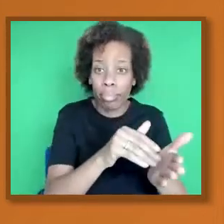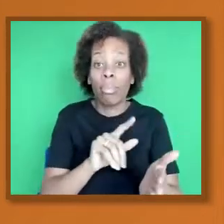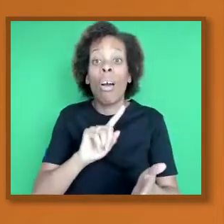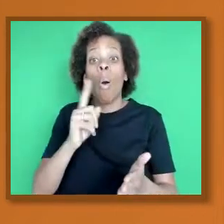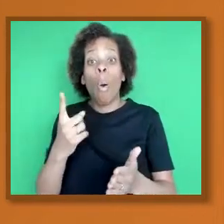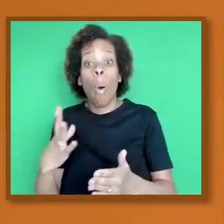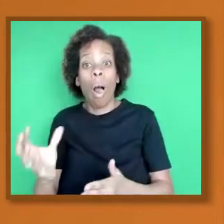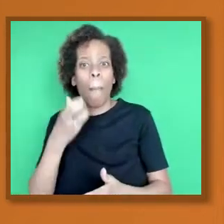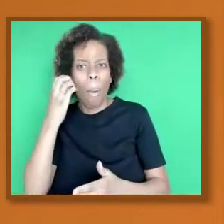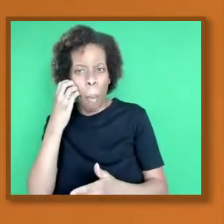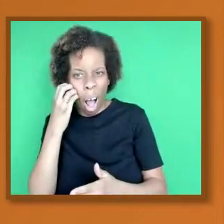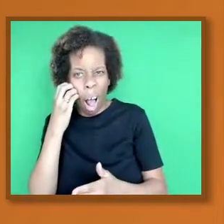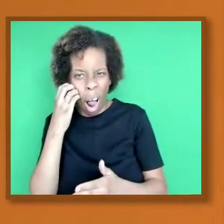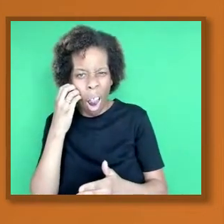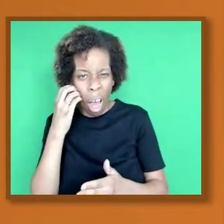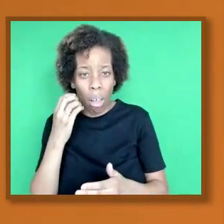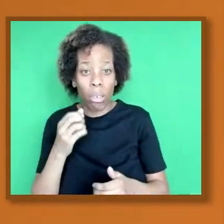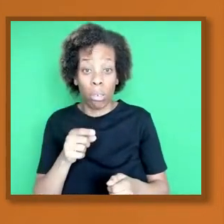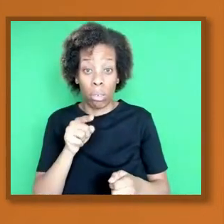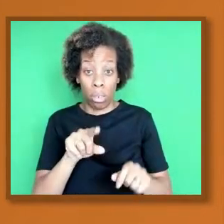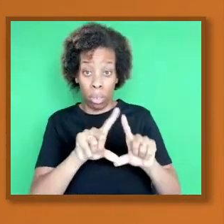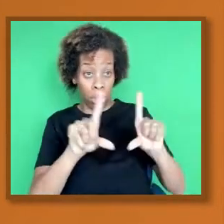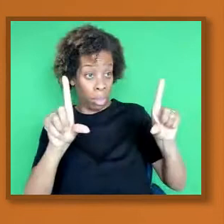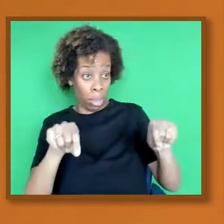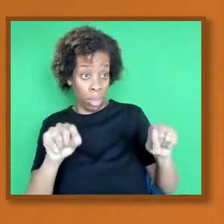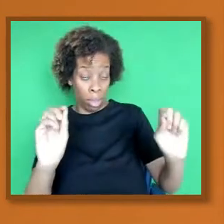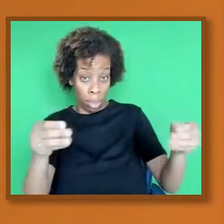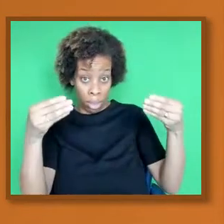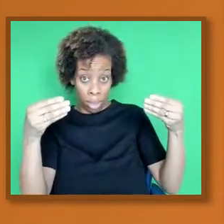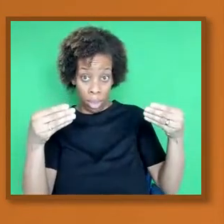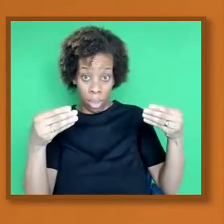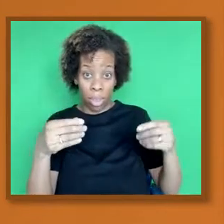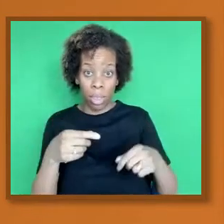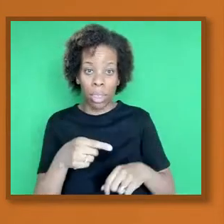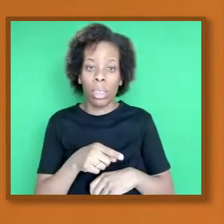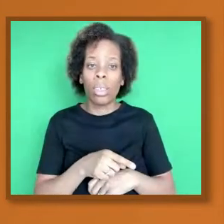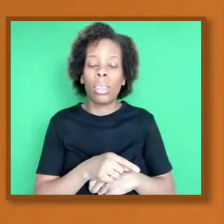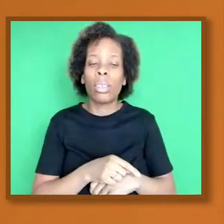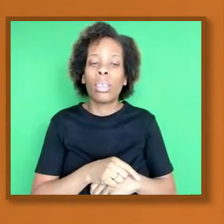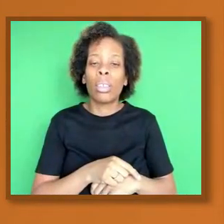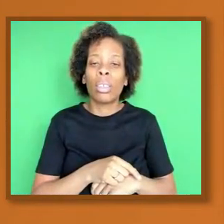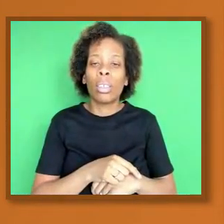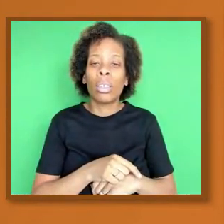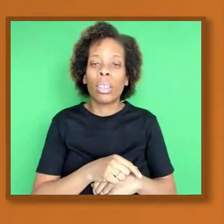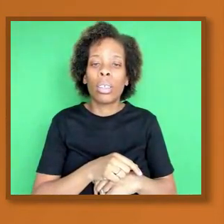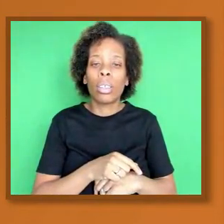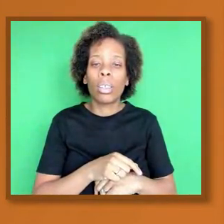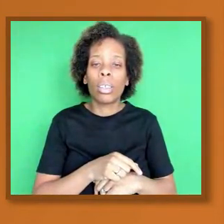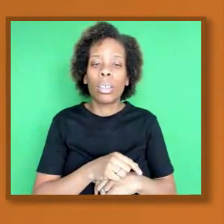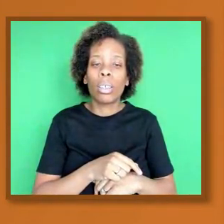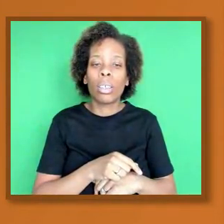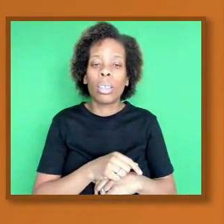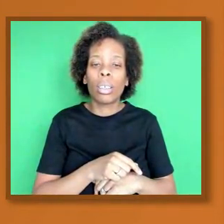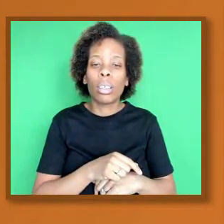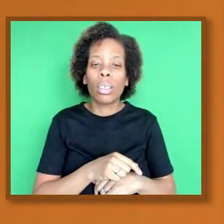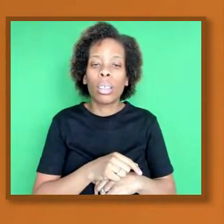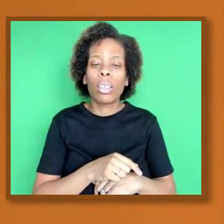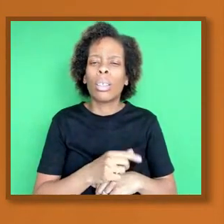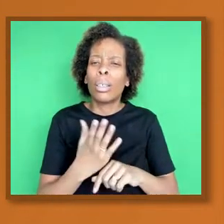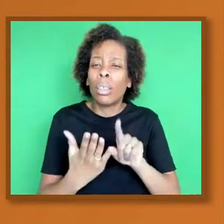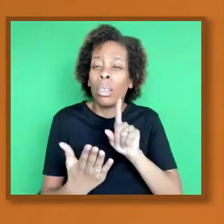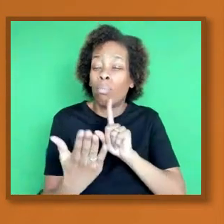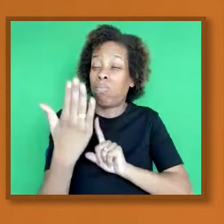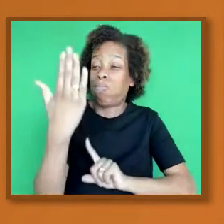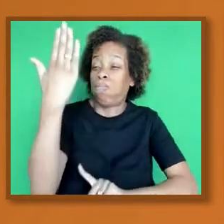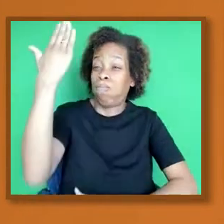in the days, we used to have drawings on on the on cave walls, etc. Then we had the